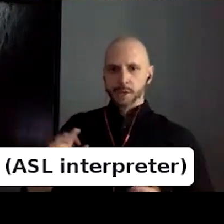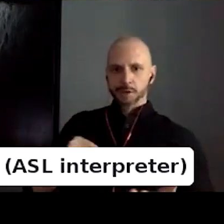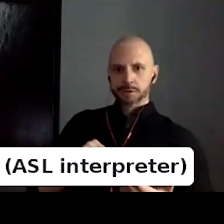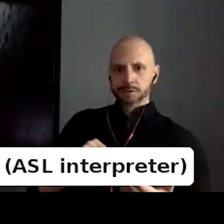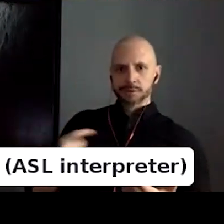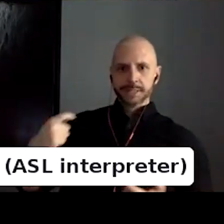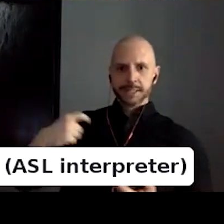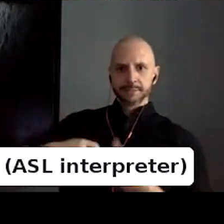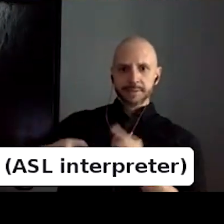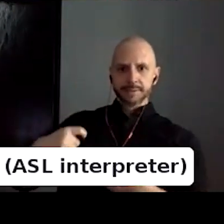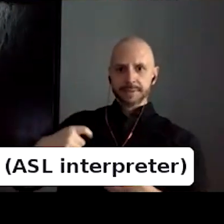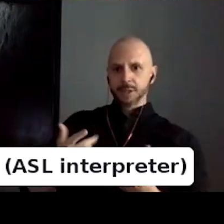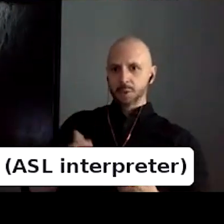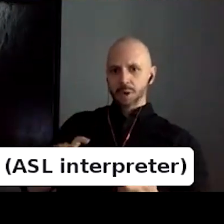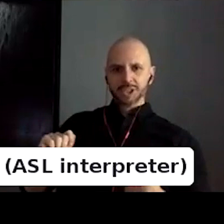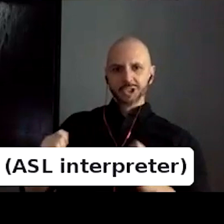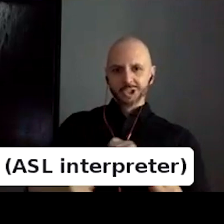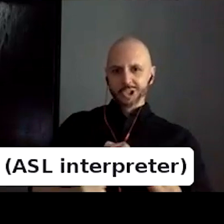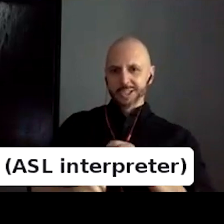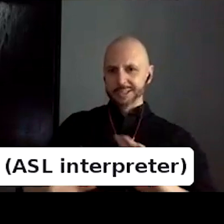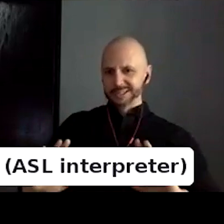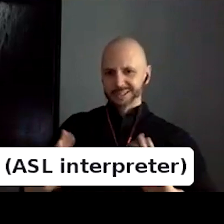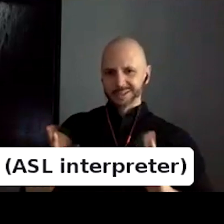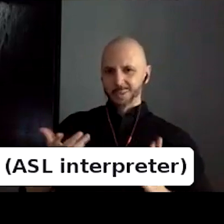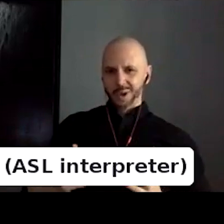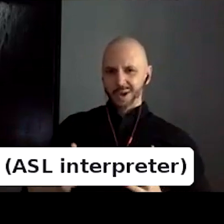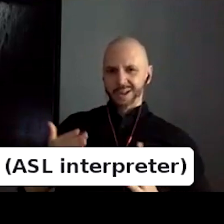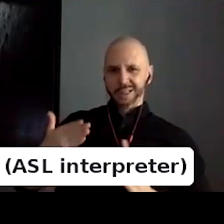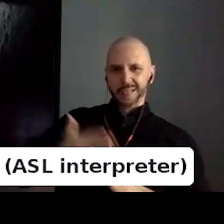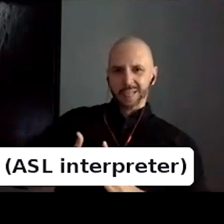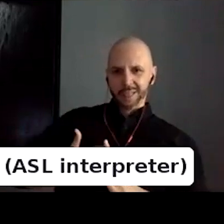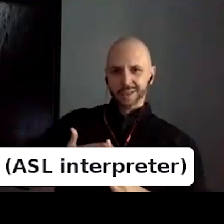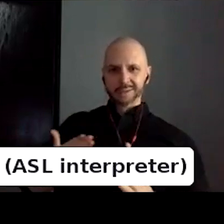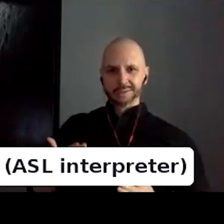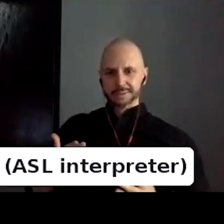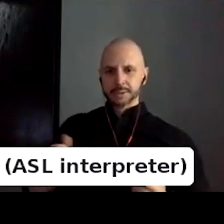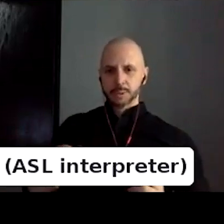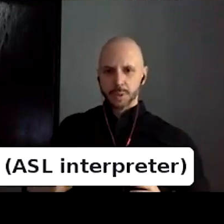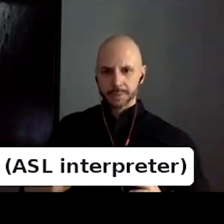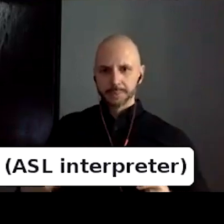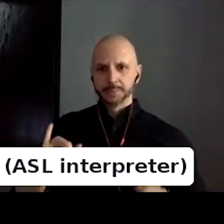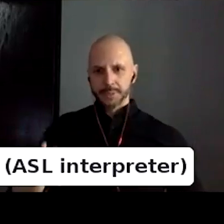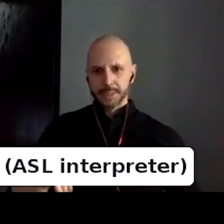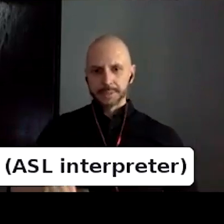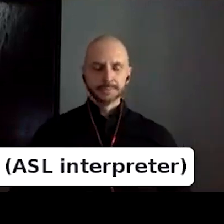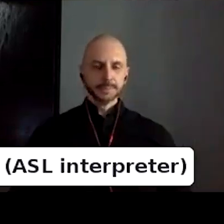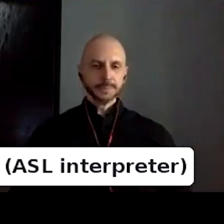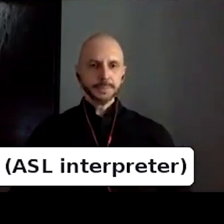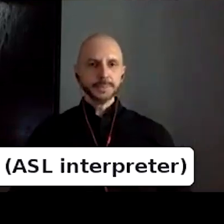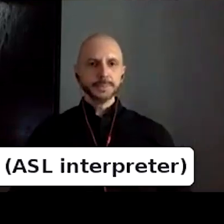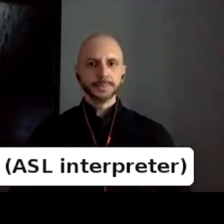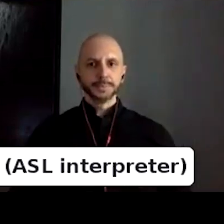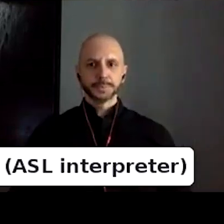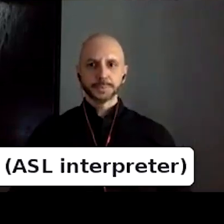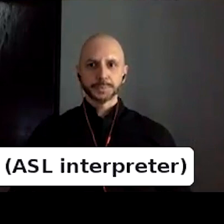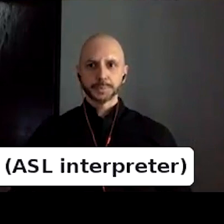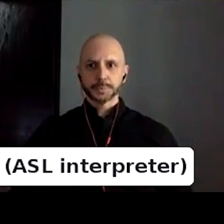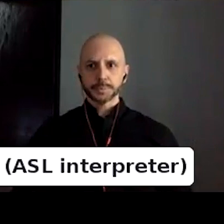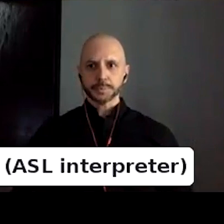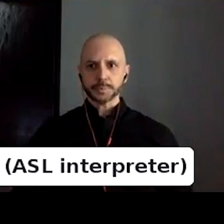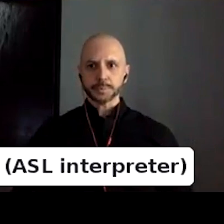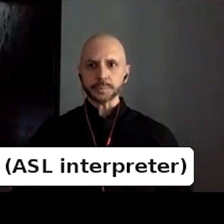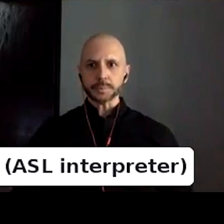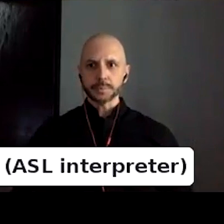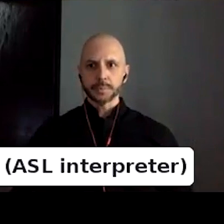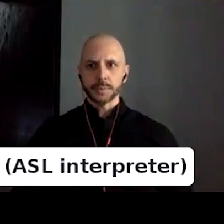it is, you know, it's just a thing in itself. And then like, yeah, that's, uh, but for me, it was not,